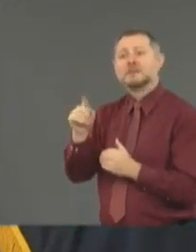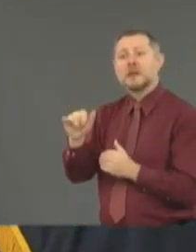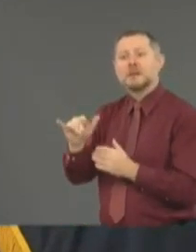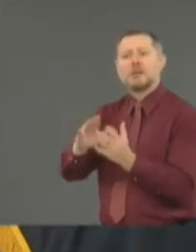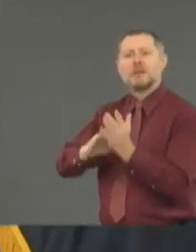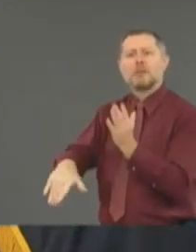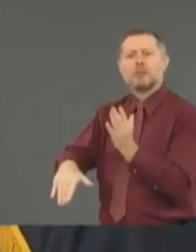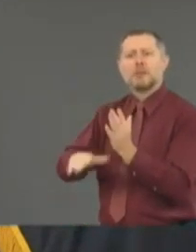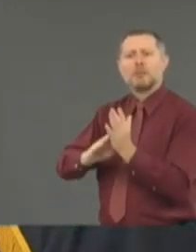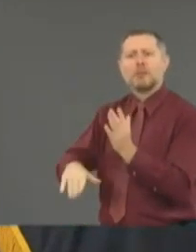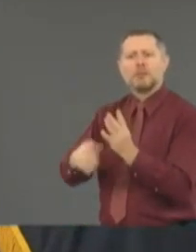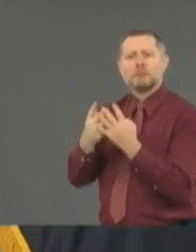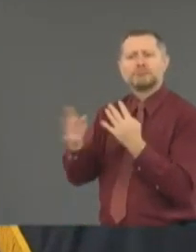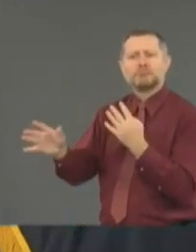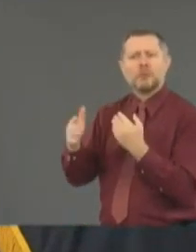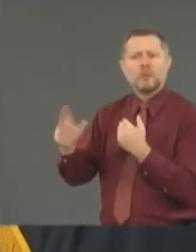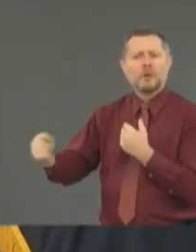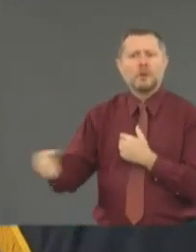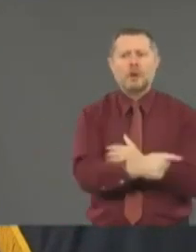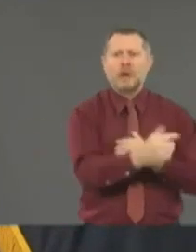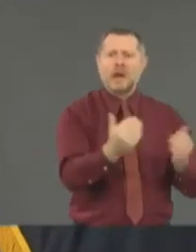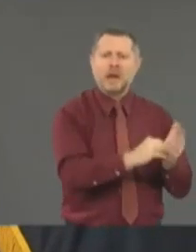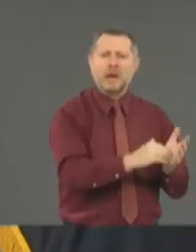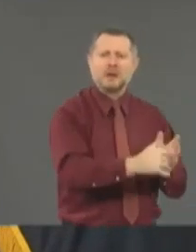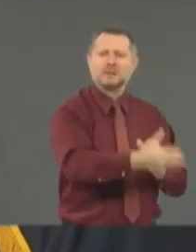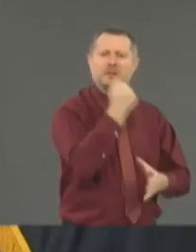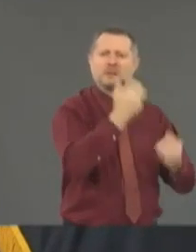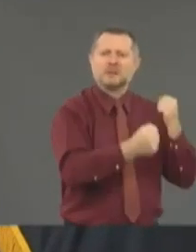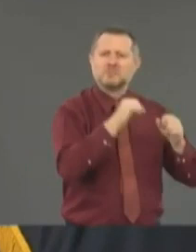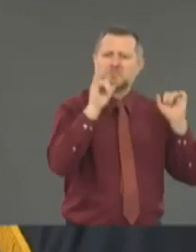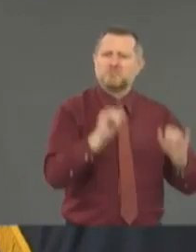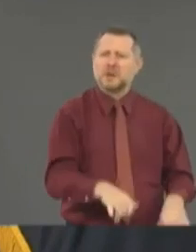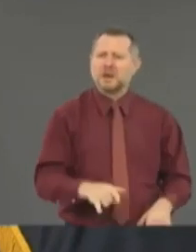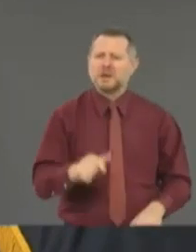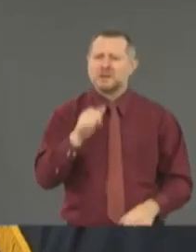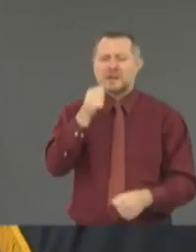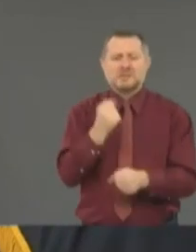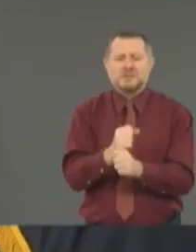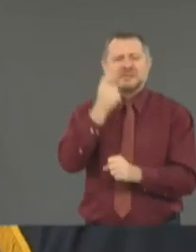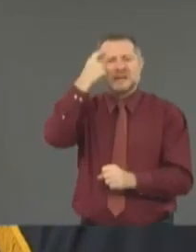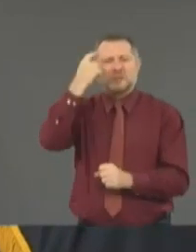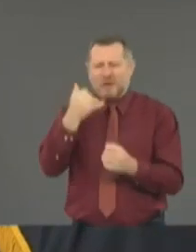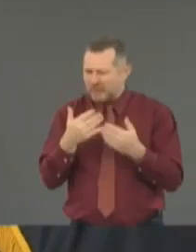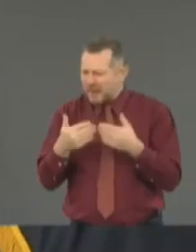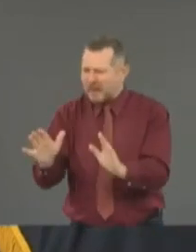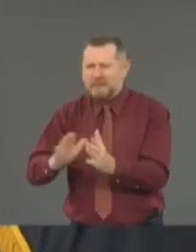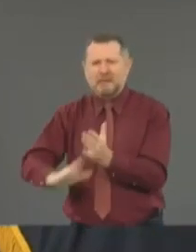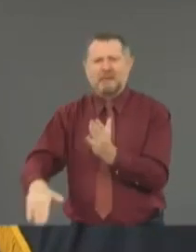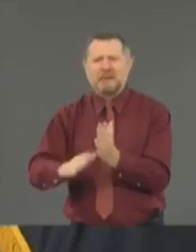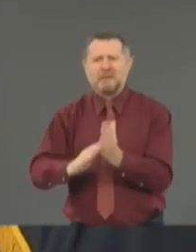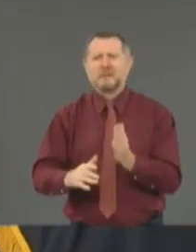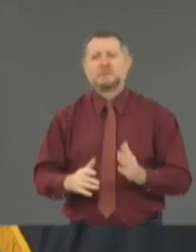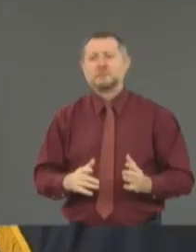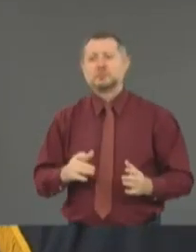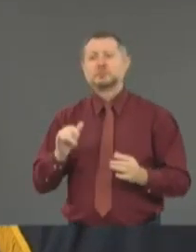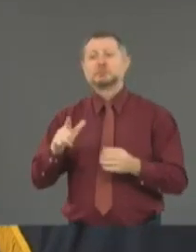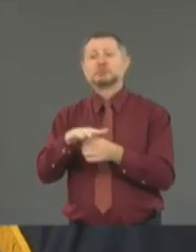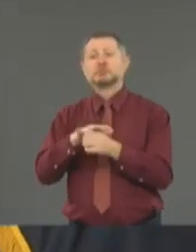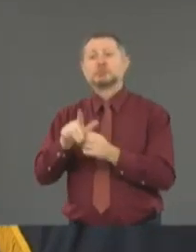nonsensical, right? The district attorneys charge